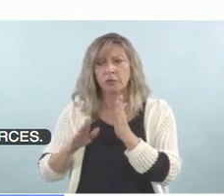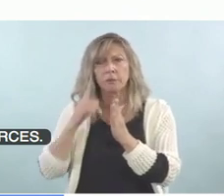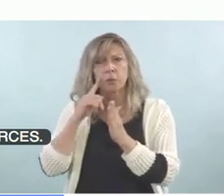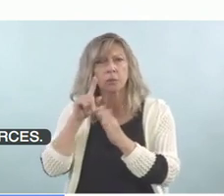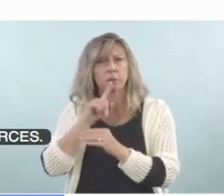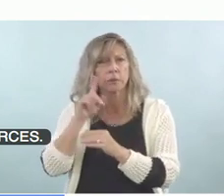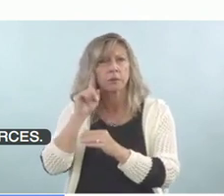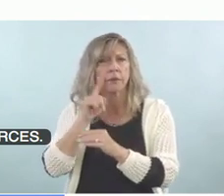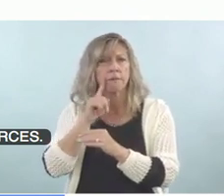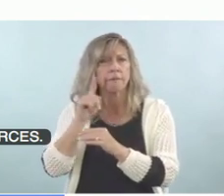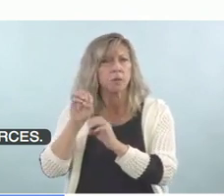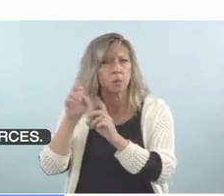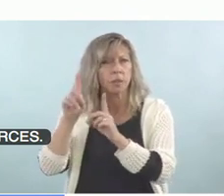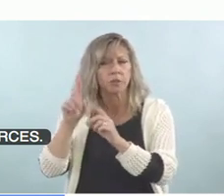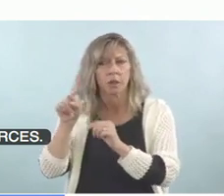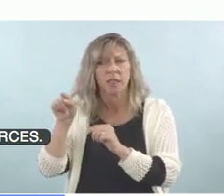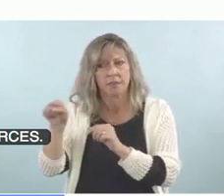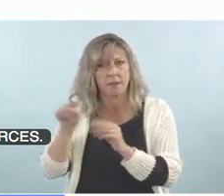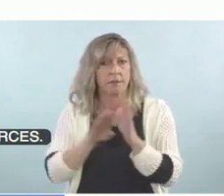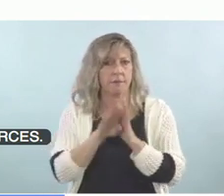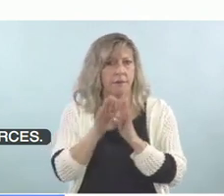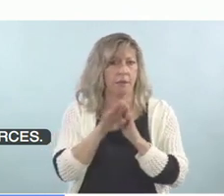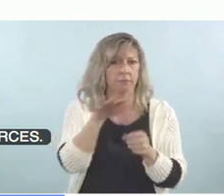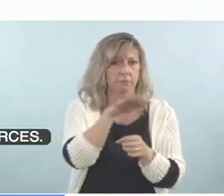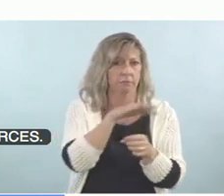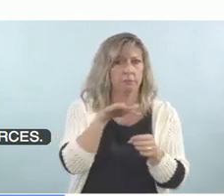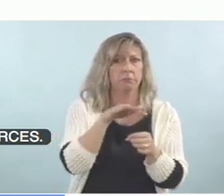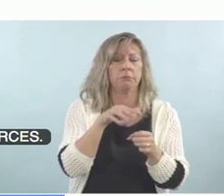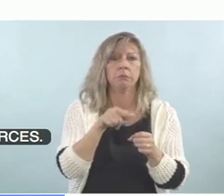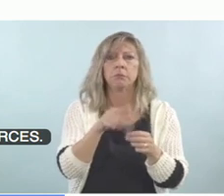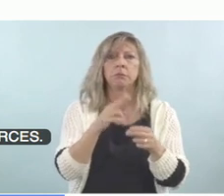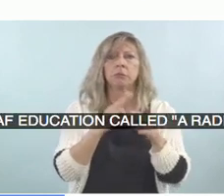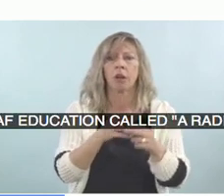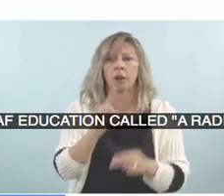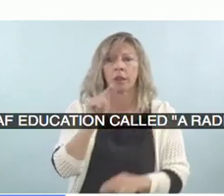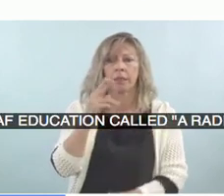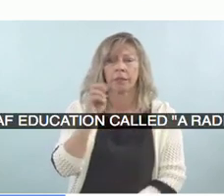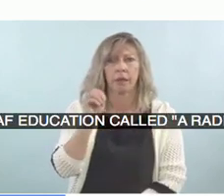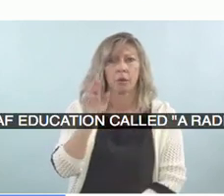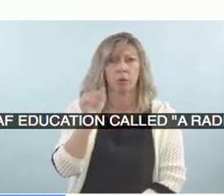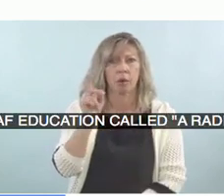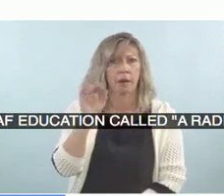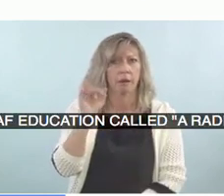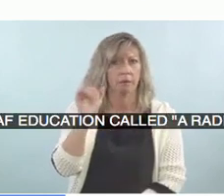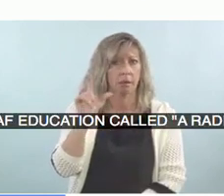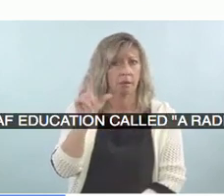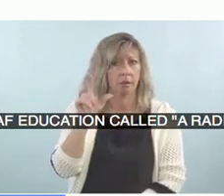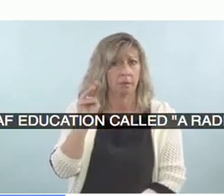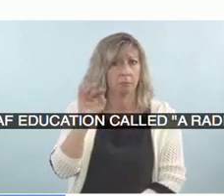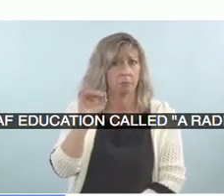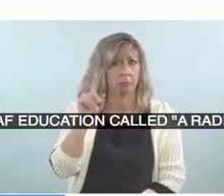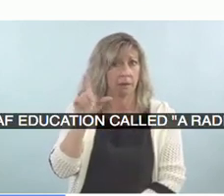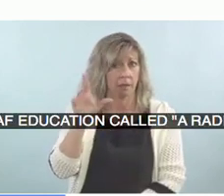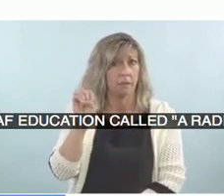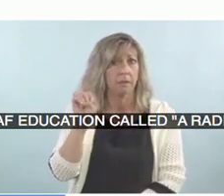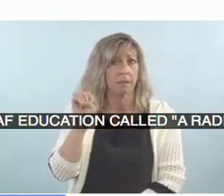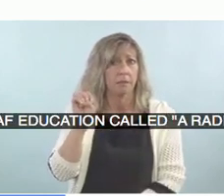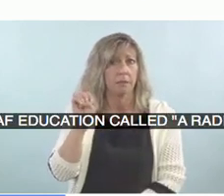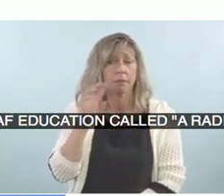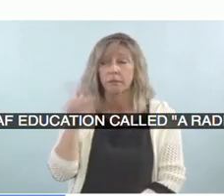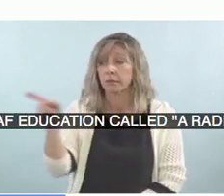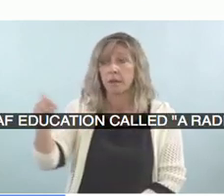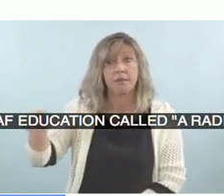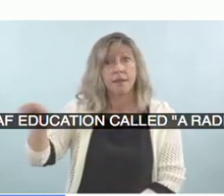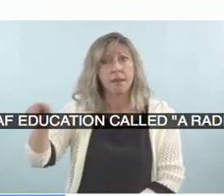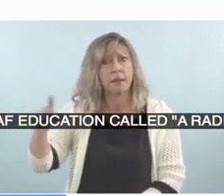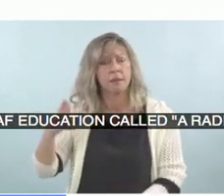radical middle. Um, and these, these are researchers who felt that we have too many people